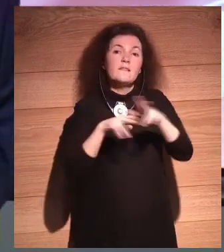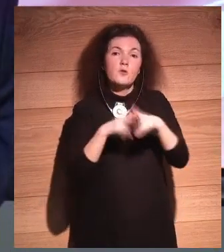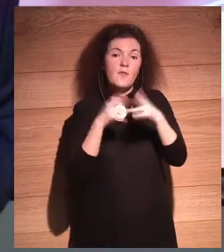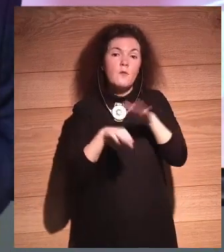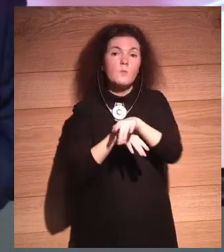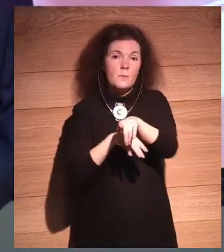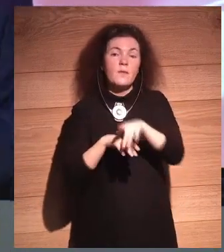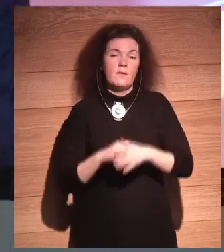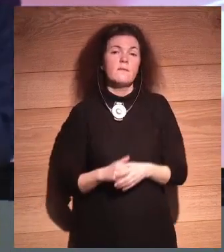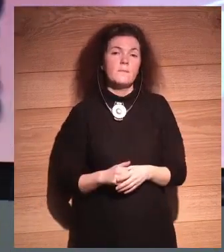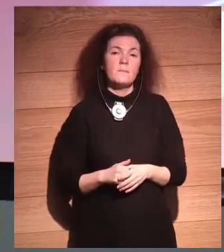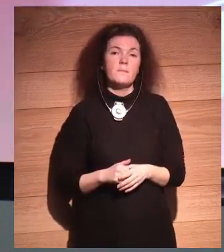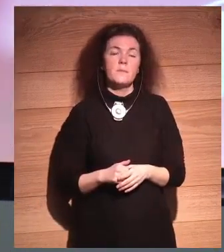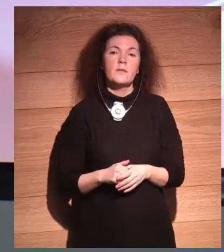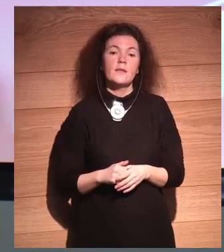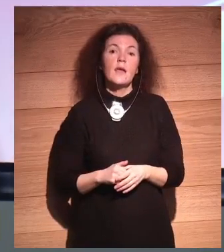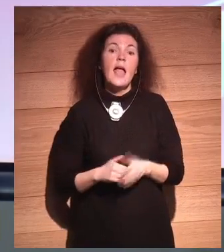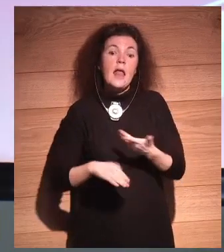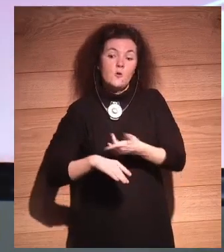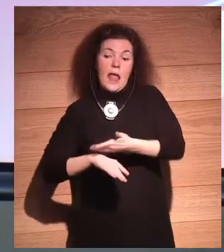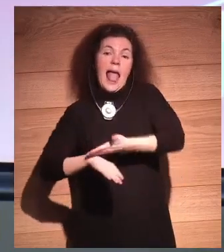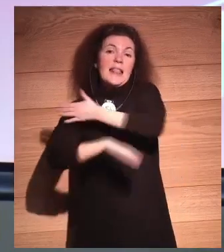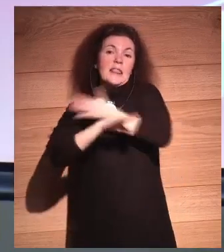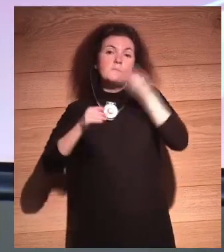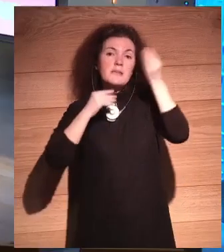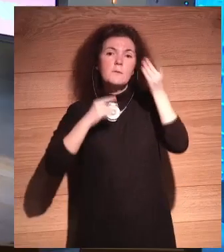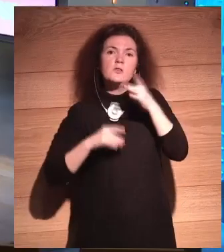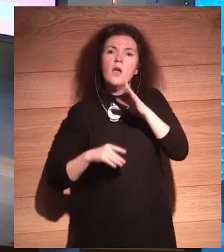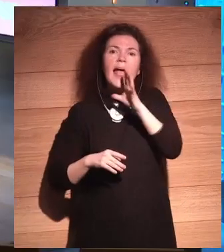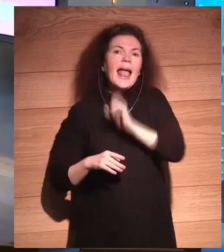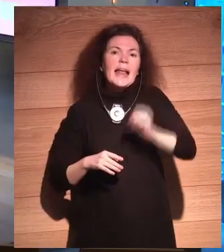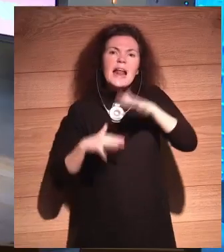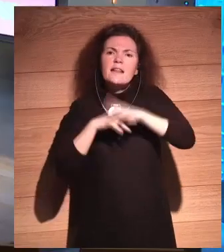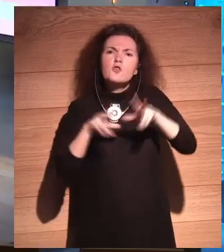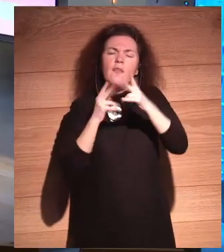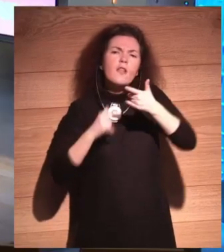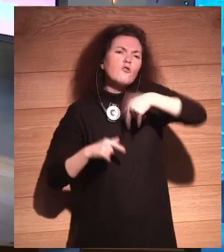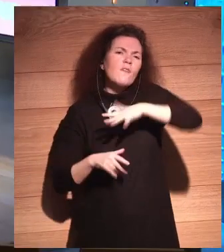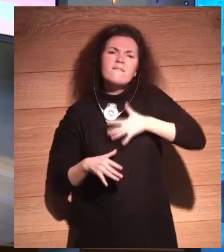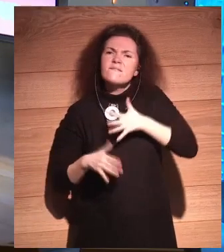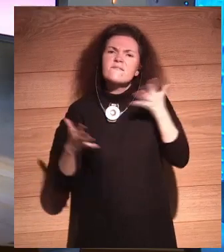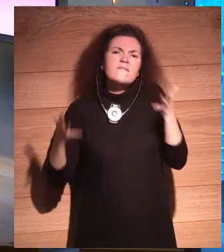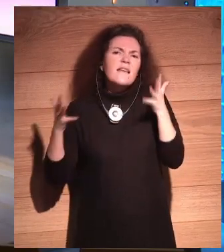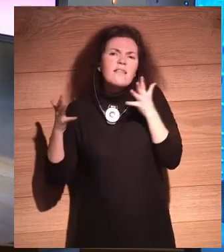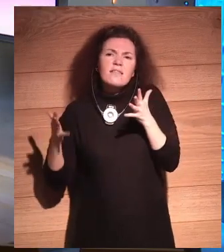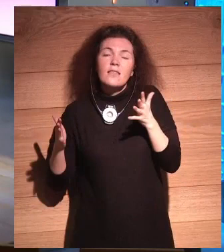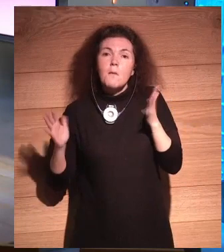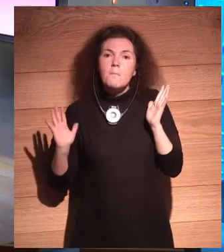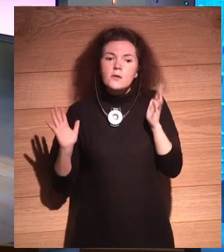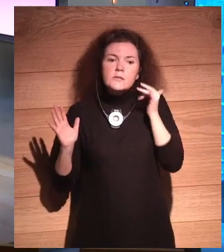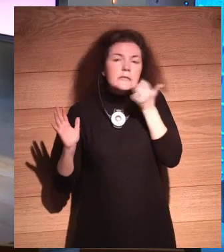And before all of that, we thought, okay, it's a great tool. I love social media. But we're going to have to go a little bit further than just